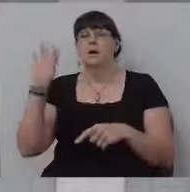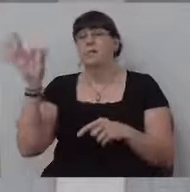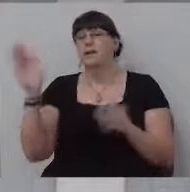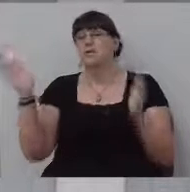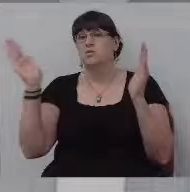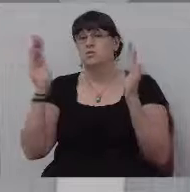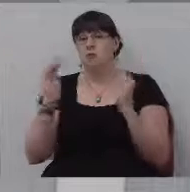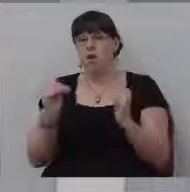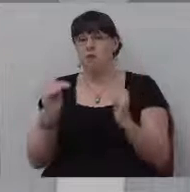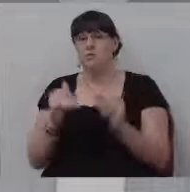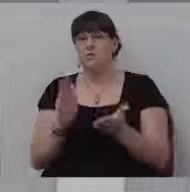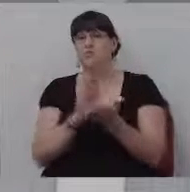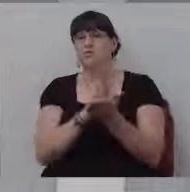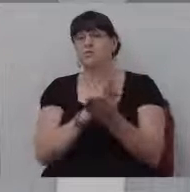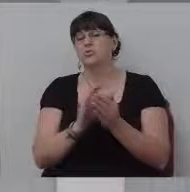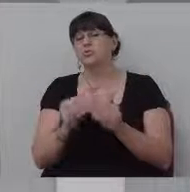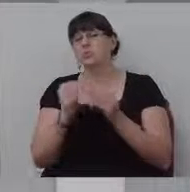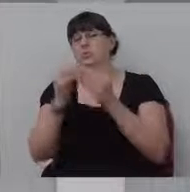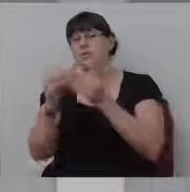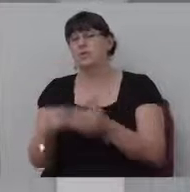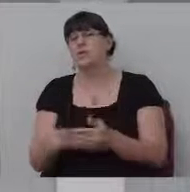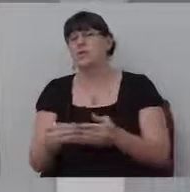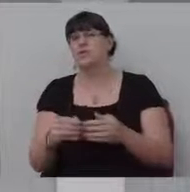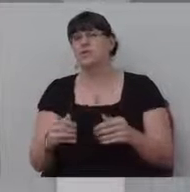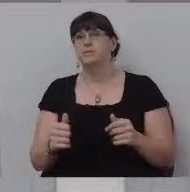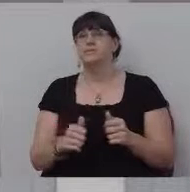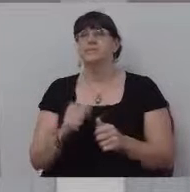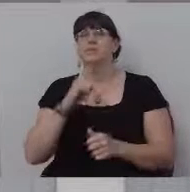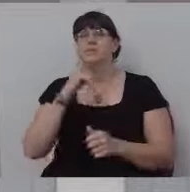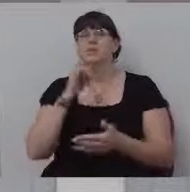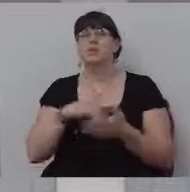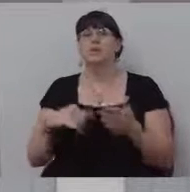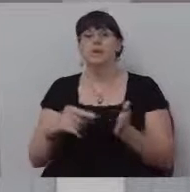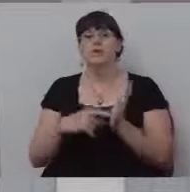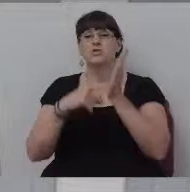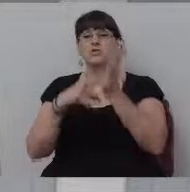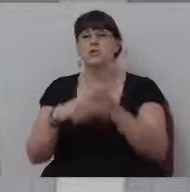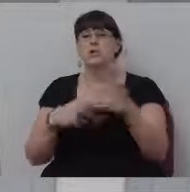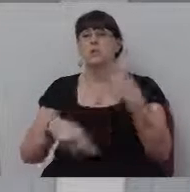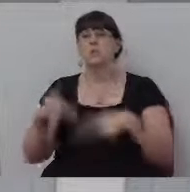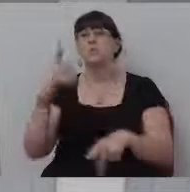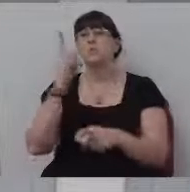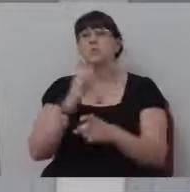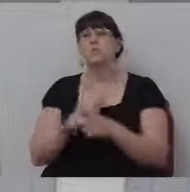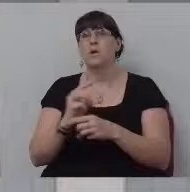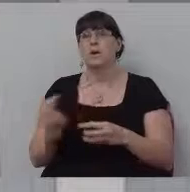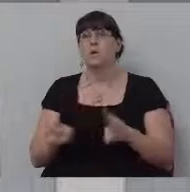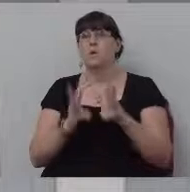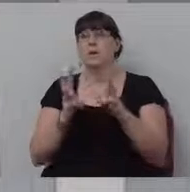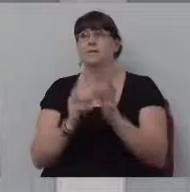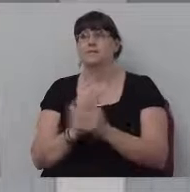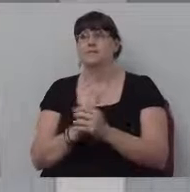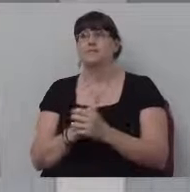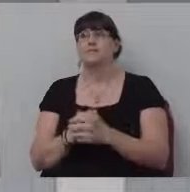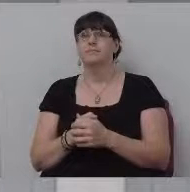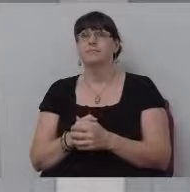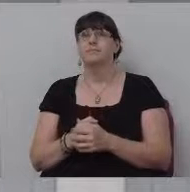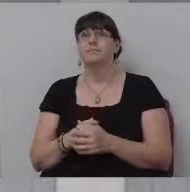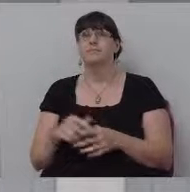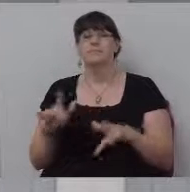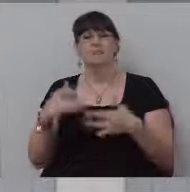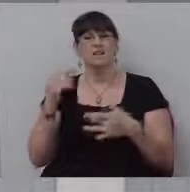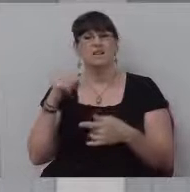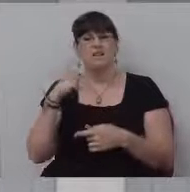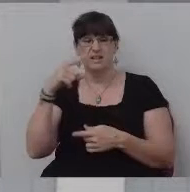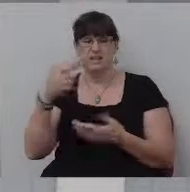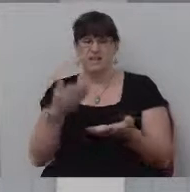pastor school or a leadership something or whatever, so that we can, you know, show people the right way. And, I just like